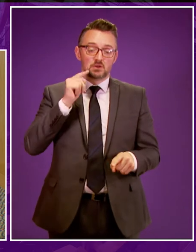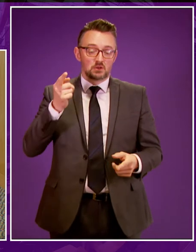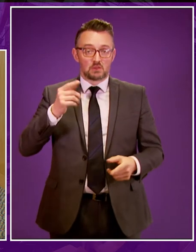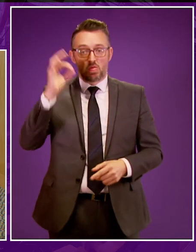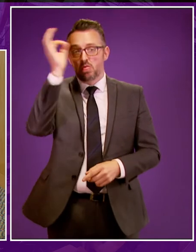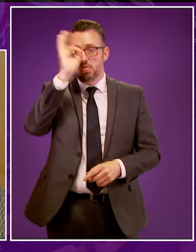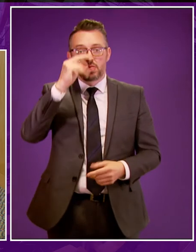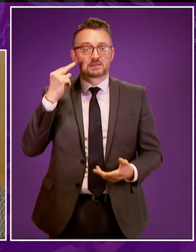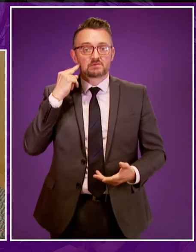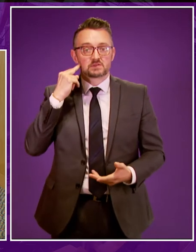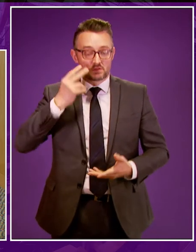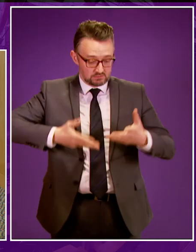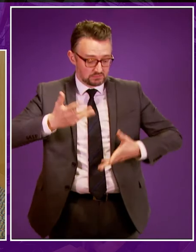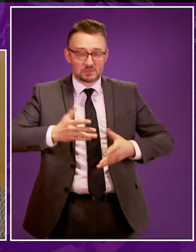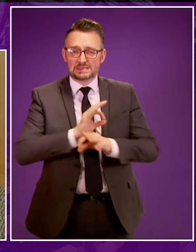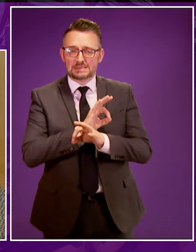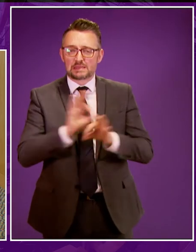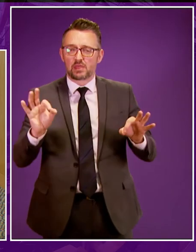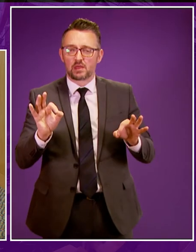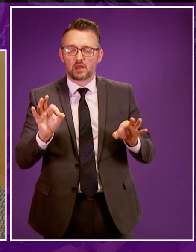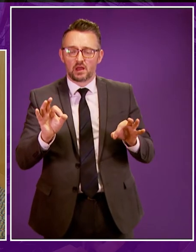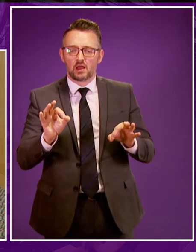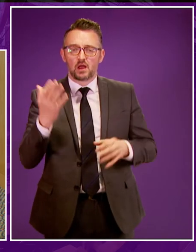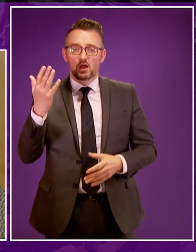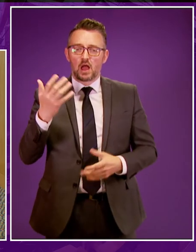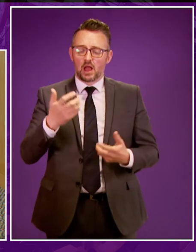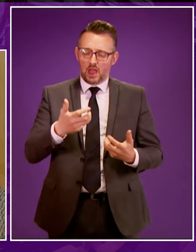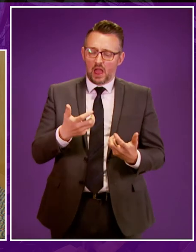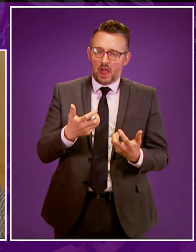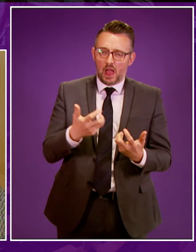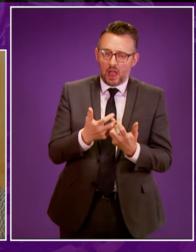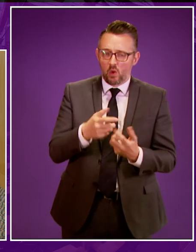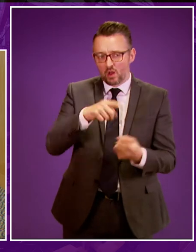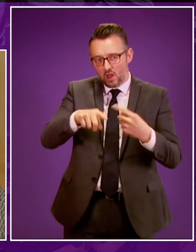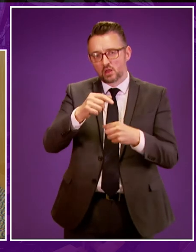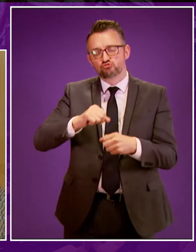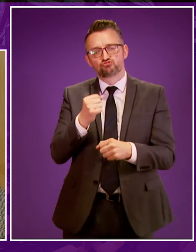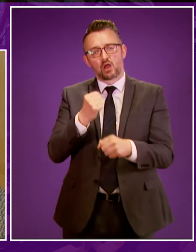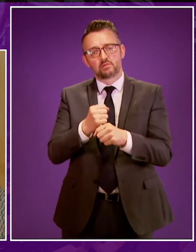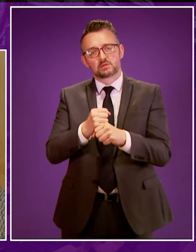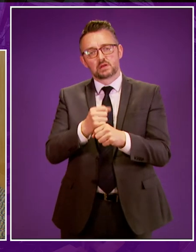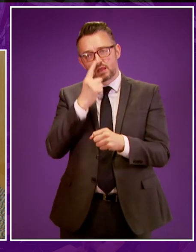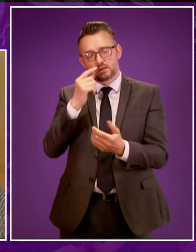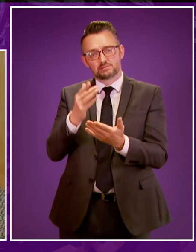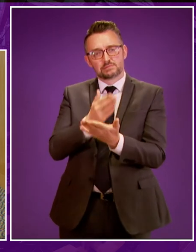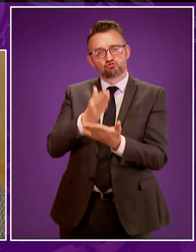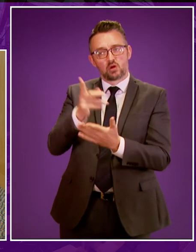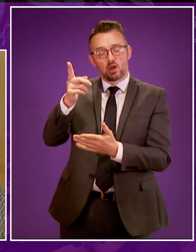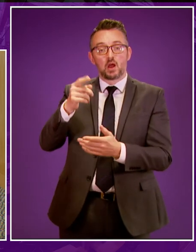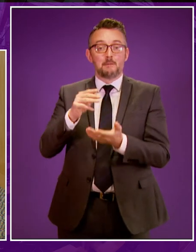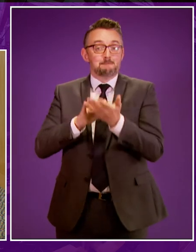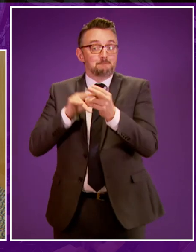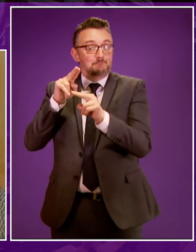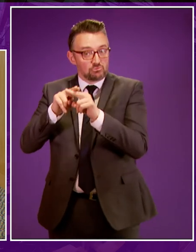unlikely to be using any form of BSL. Can the Minister comment on how the Scottish Government will ensure that parents are given the resources